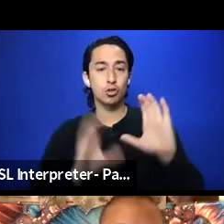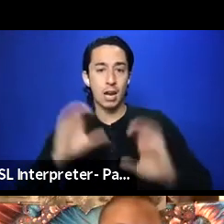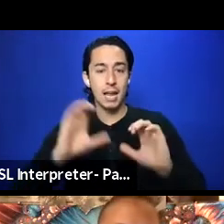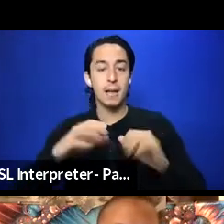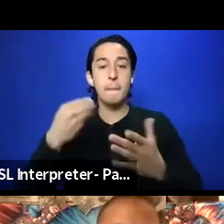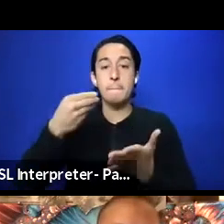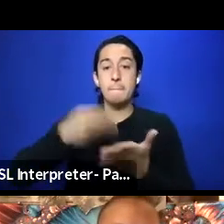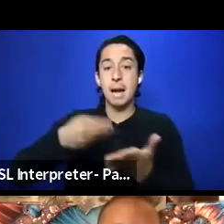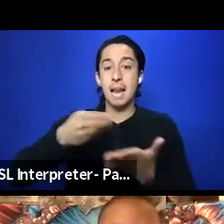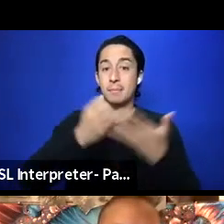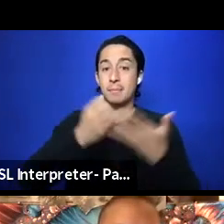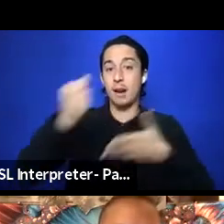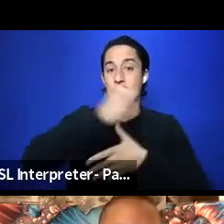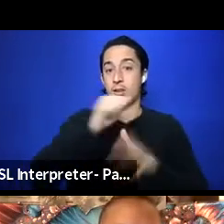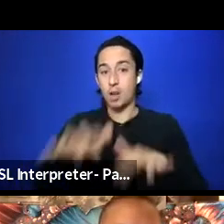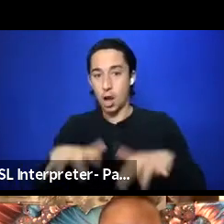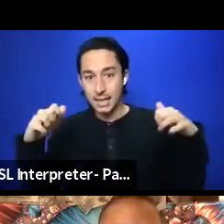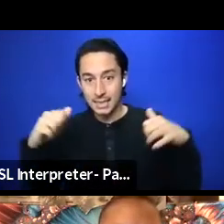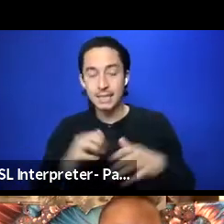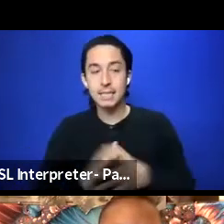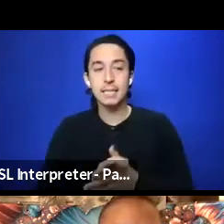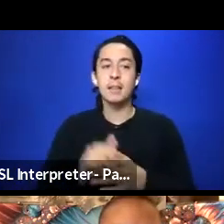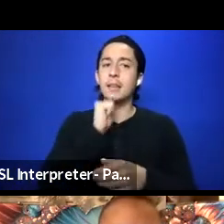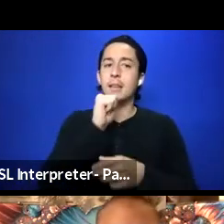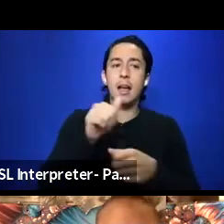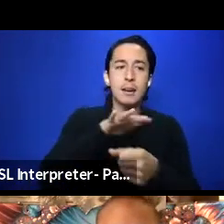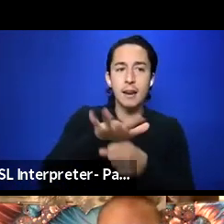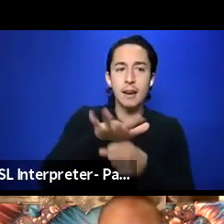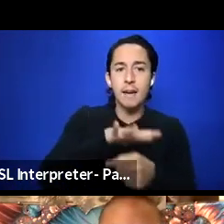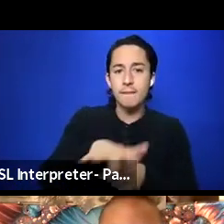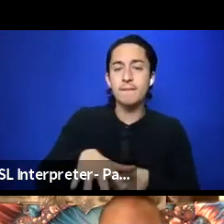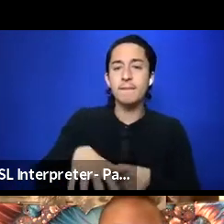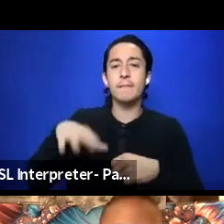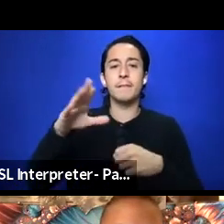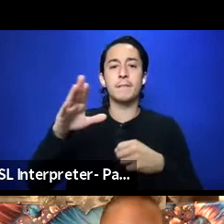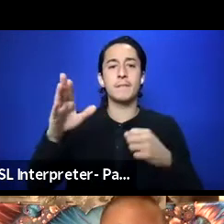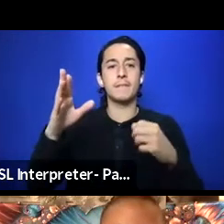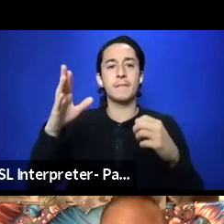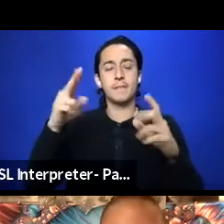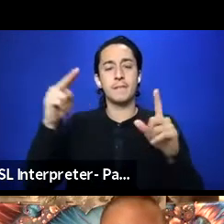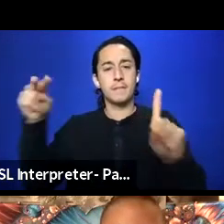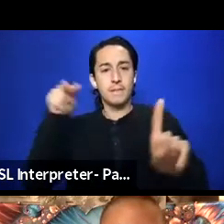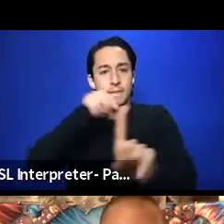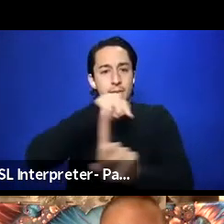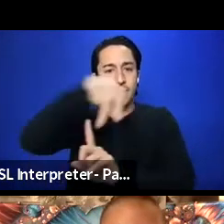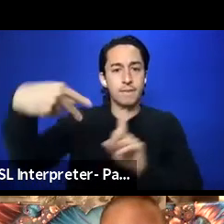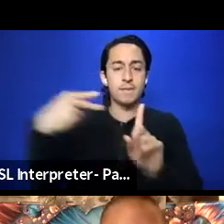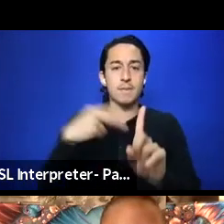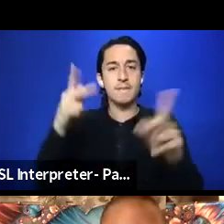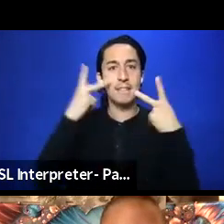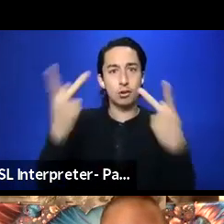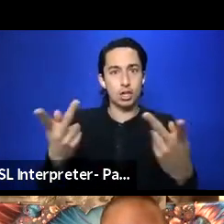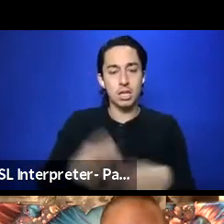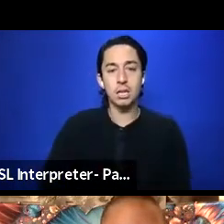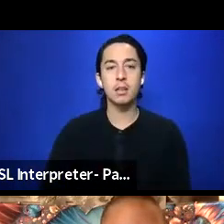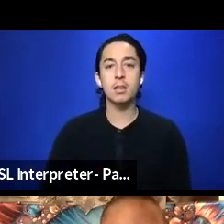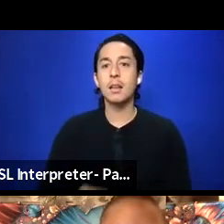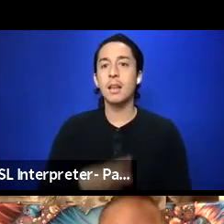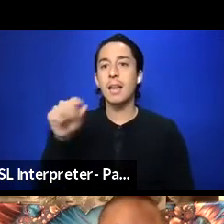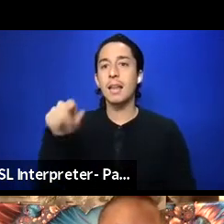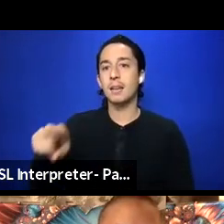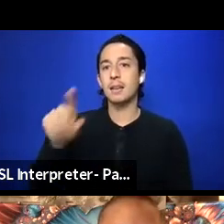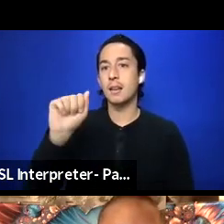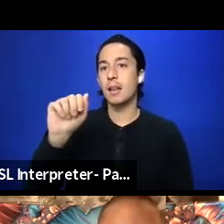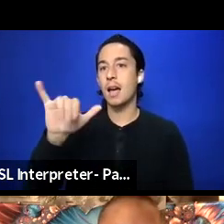audiences, a lack of vision as well. I'll uplift those vocally. Also, Ayana, see your hand raised.